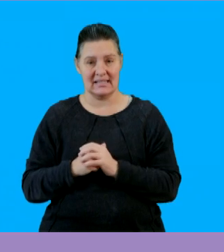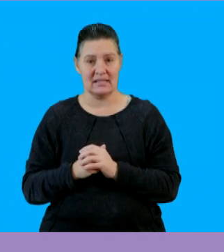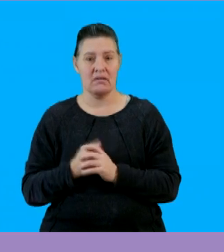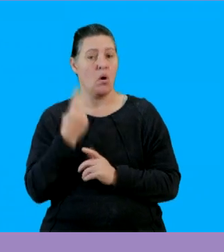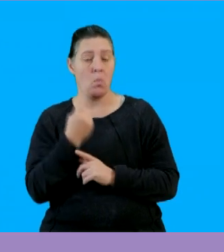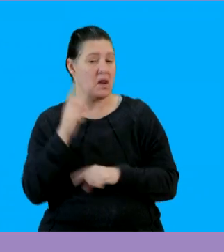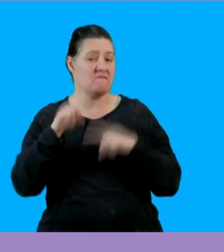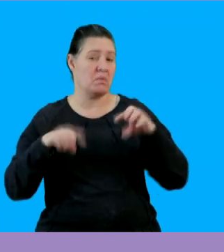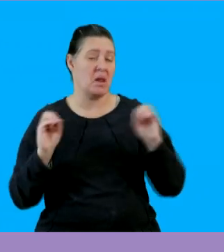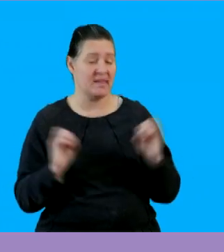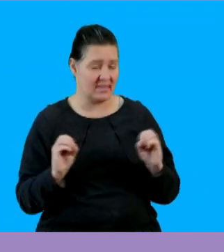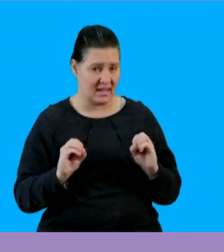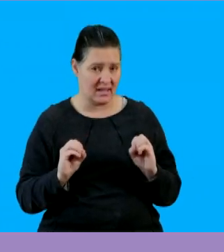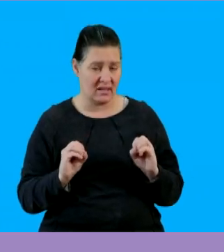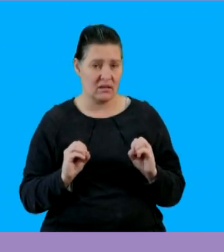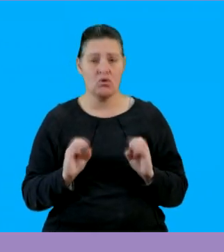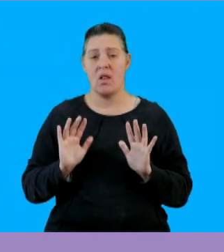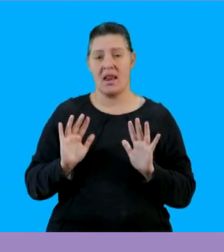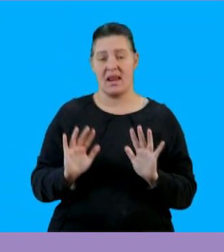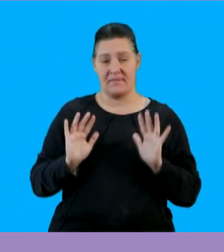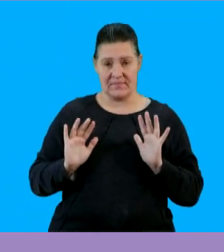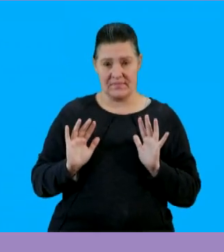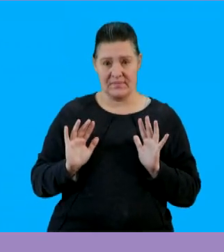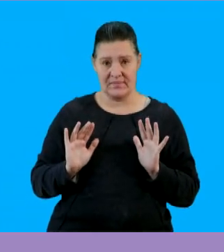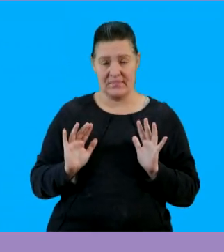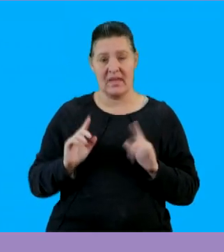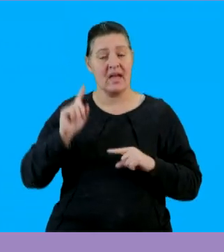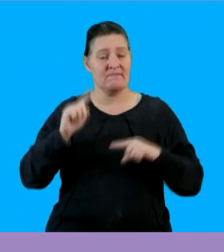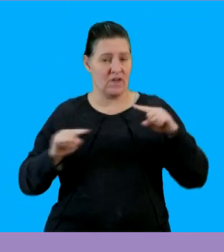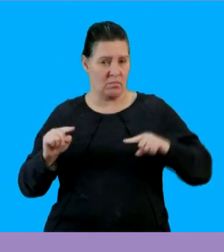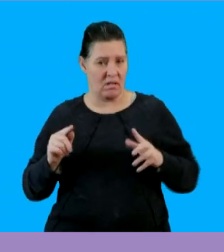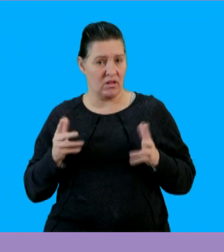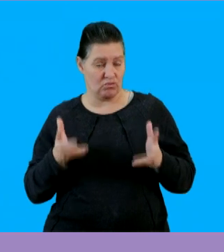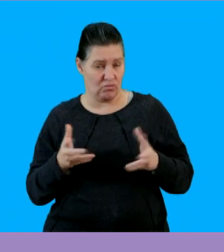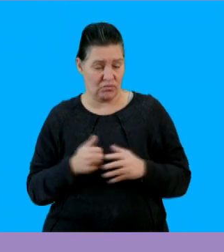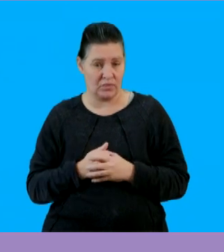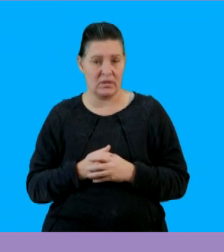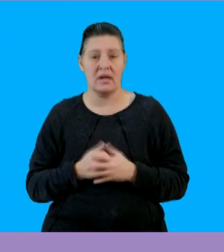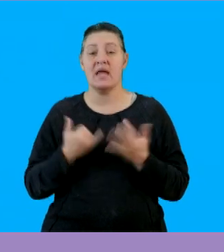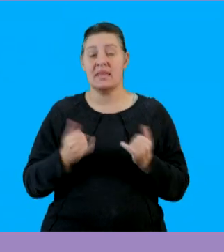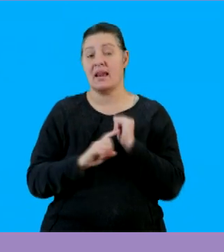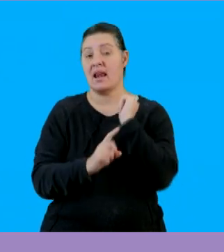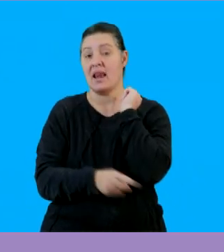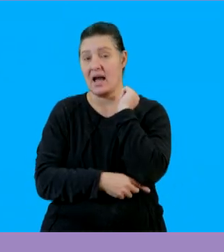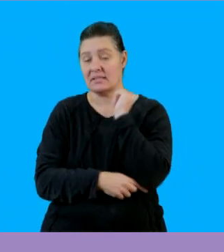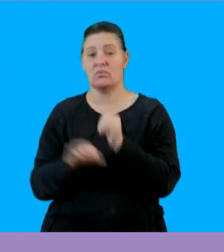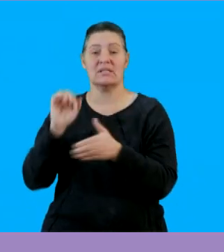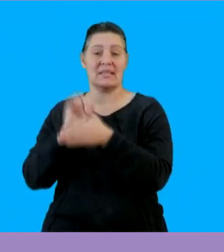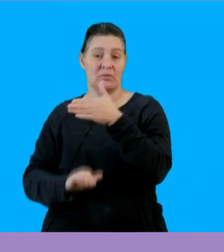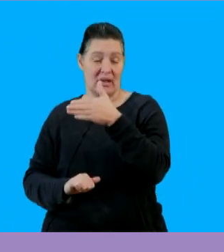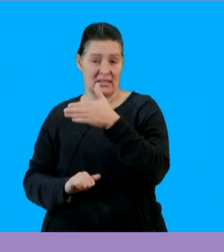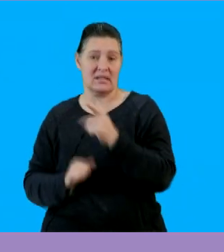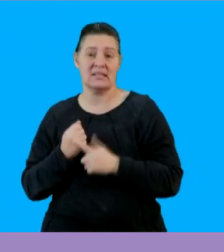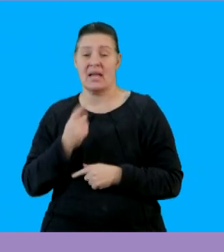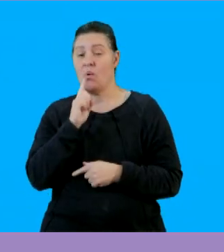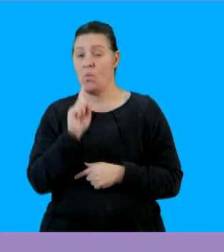6 the 1 doesn't have any variables so we are going to leave the variables as they are and then lastly we